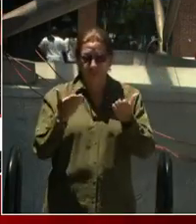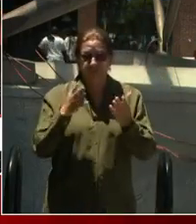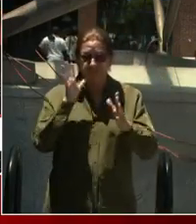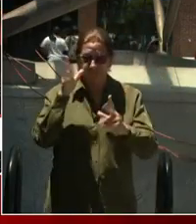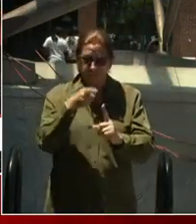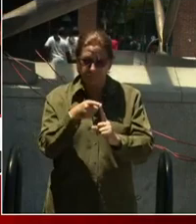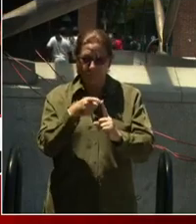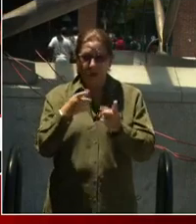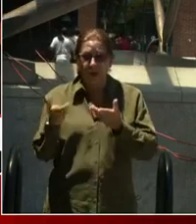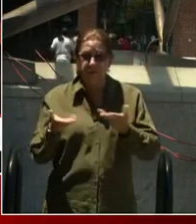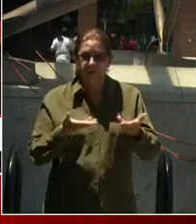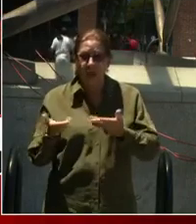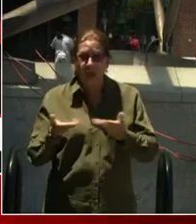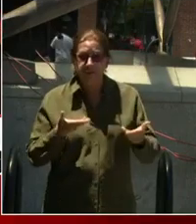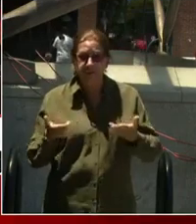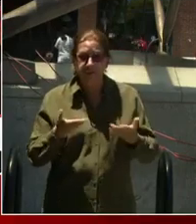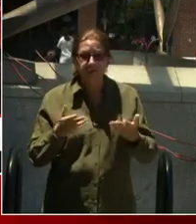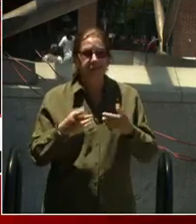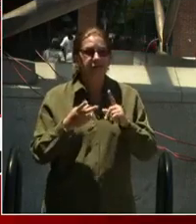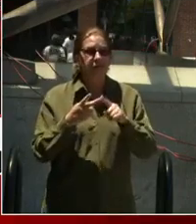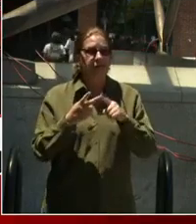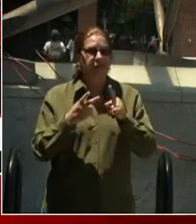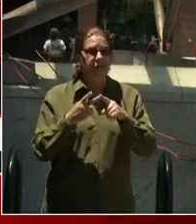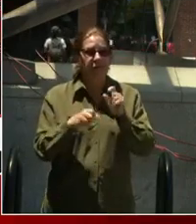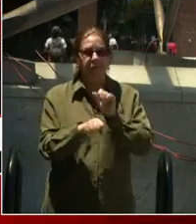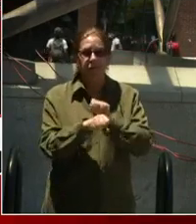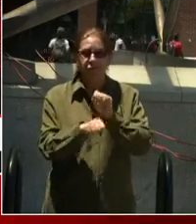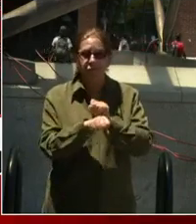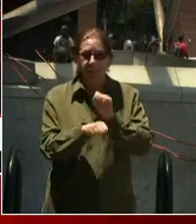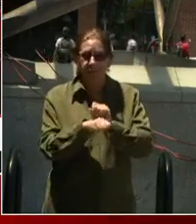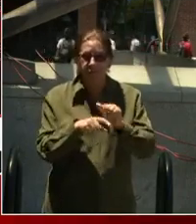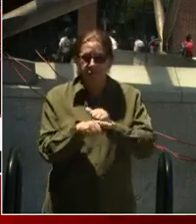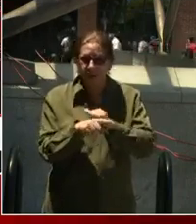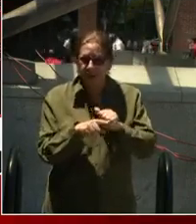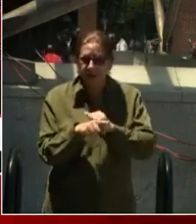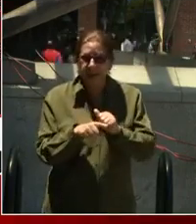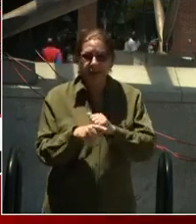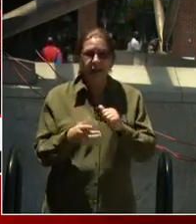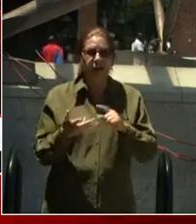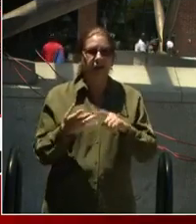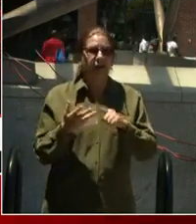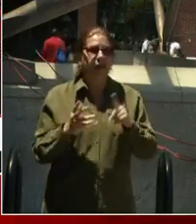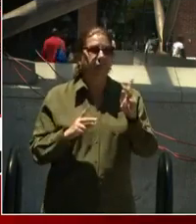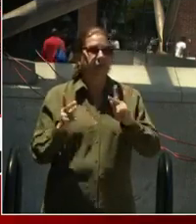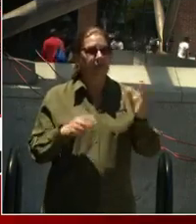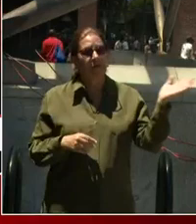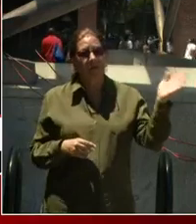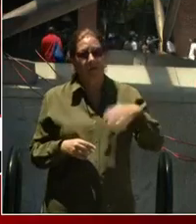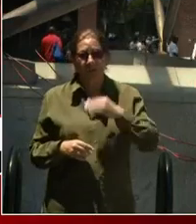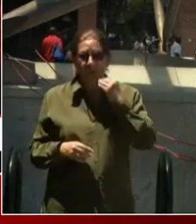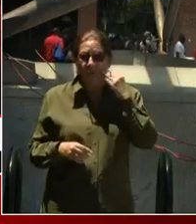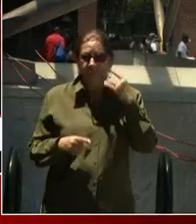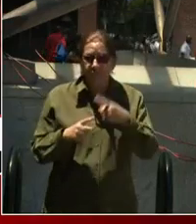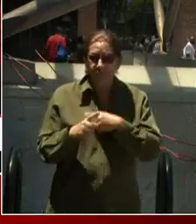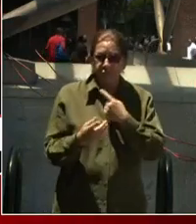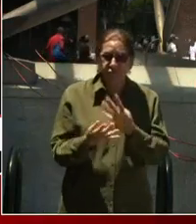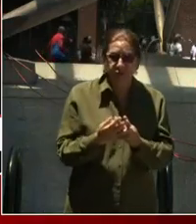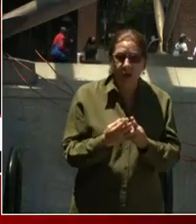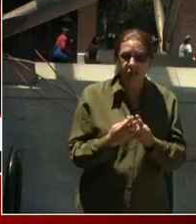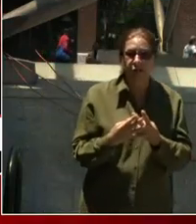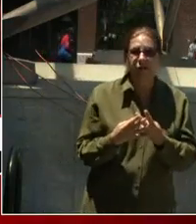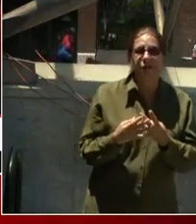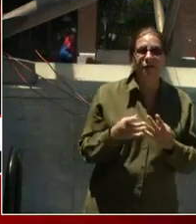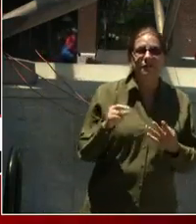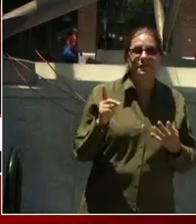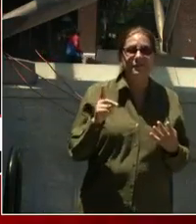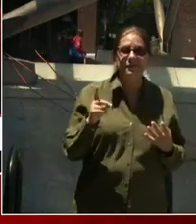job training. It's big for people who are returning home. The council has our budget. They're going to be voting on it. And you let them know, we need to